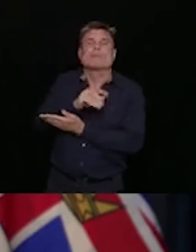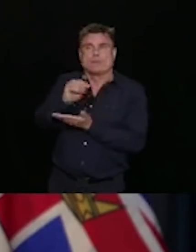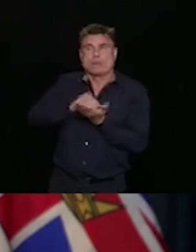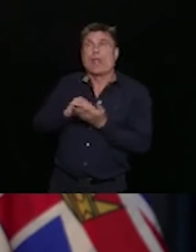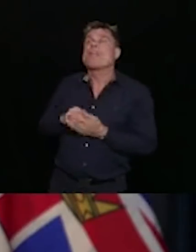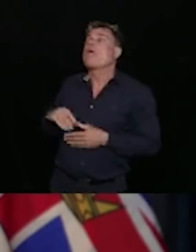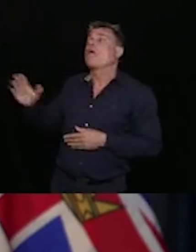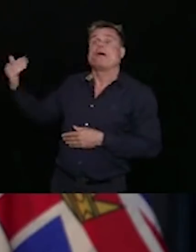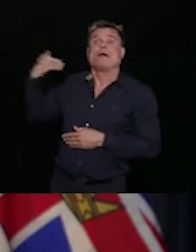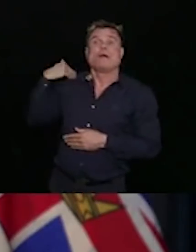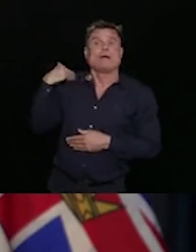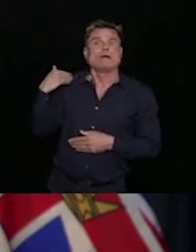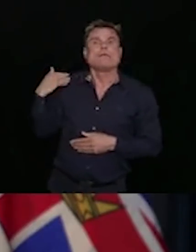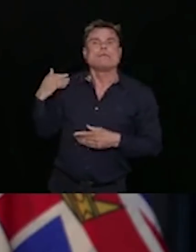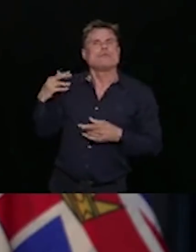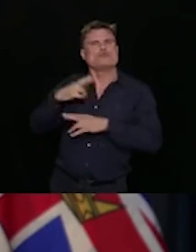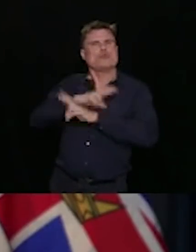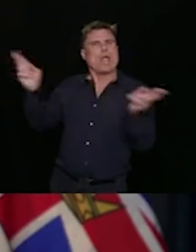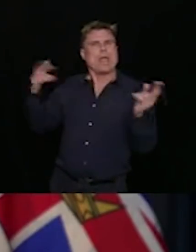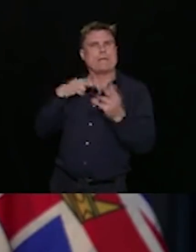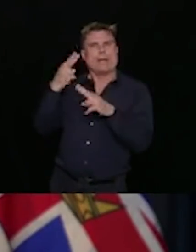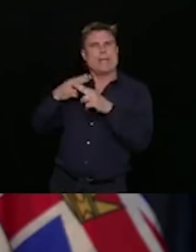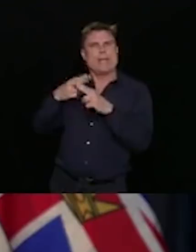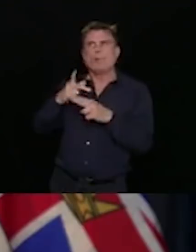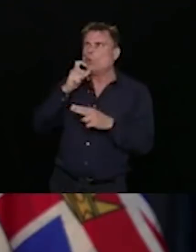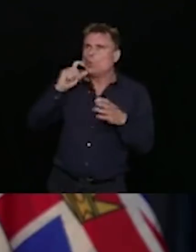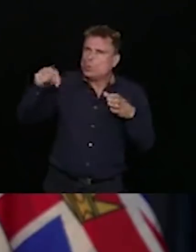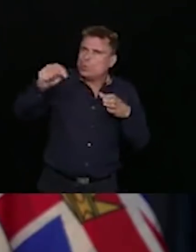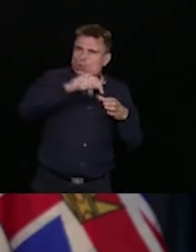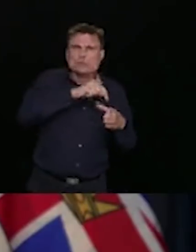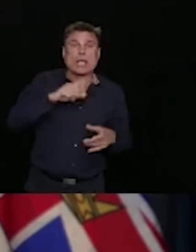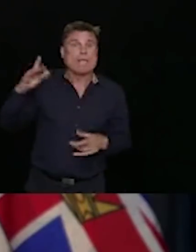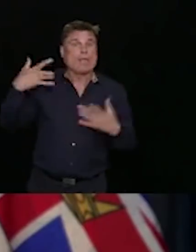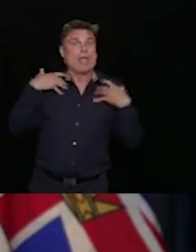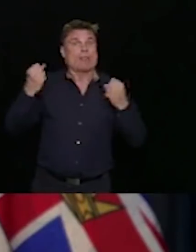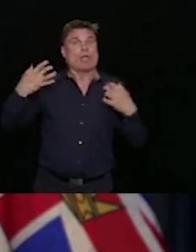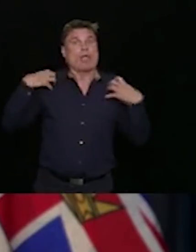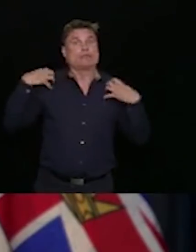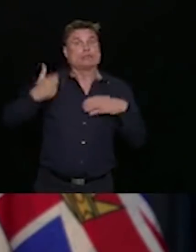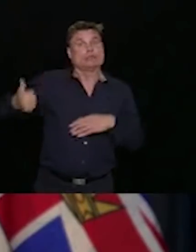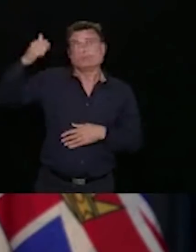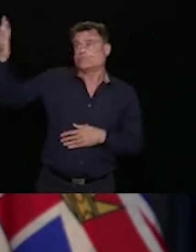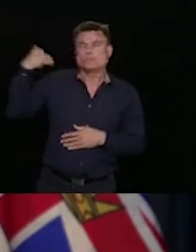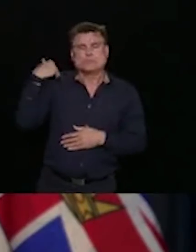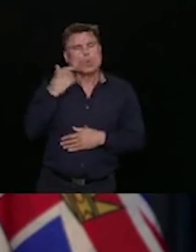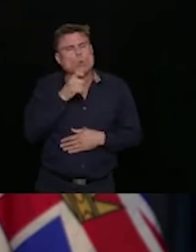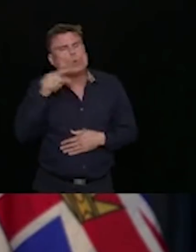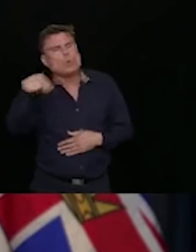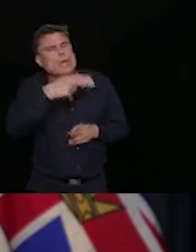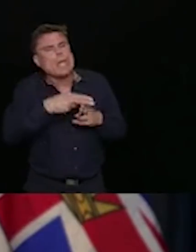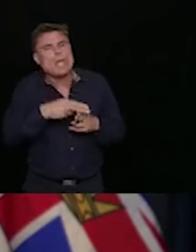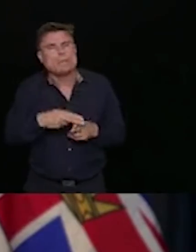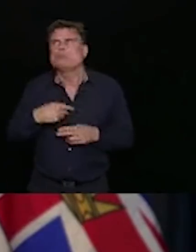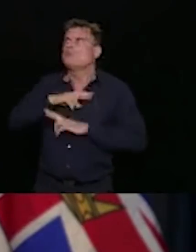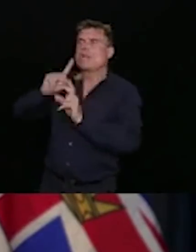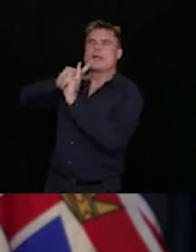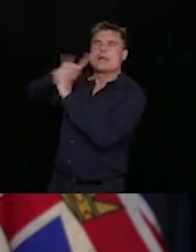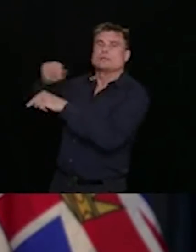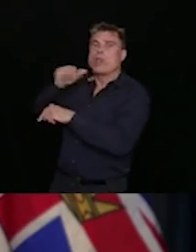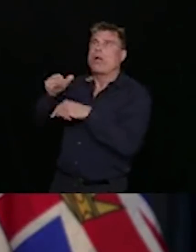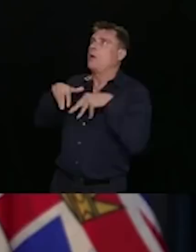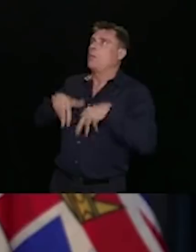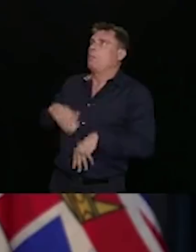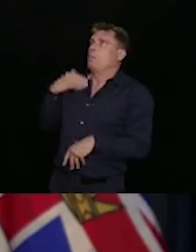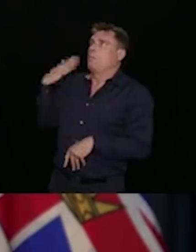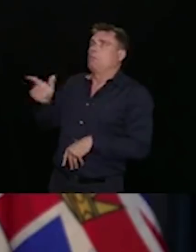continue on our restart program. We can continue to enjoy our summer. And we can continue to recover from the effects that we have